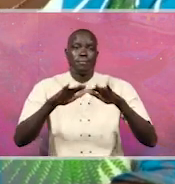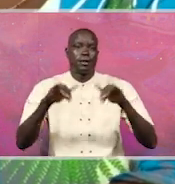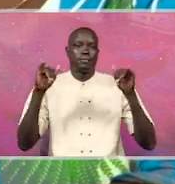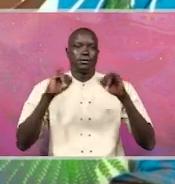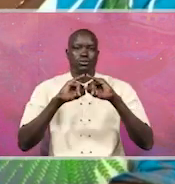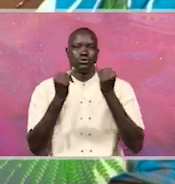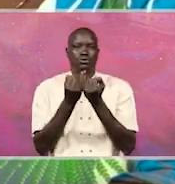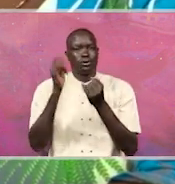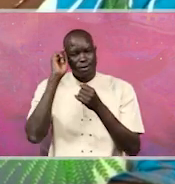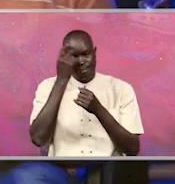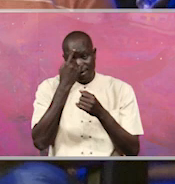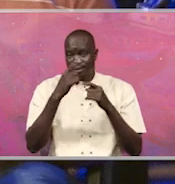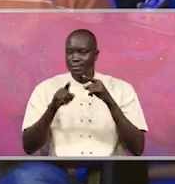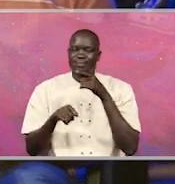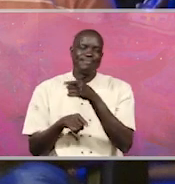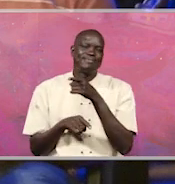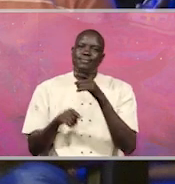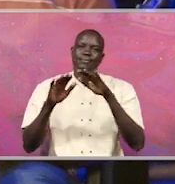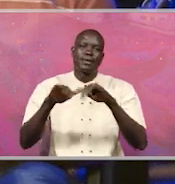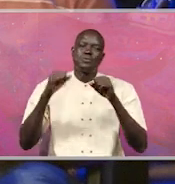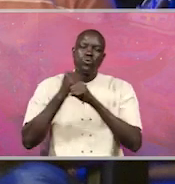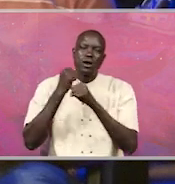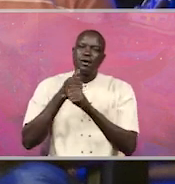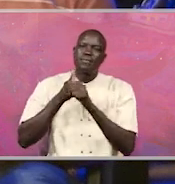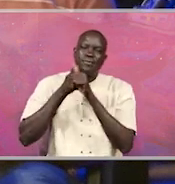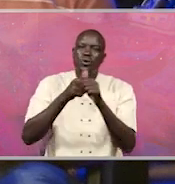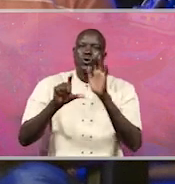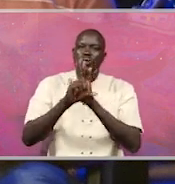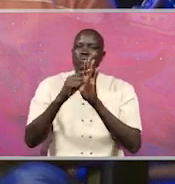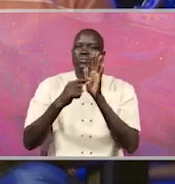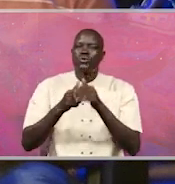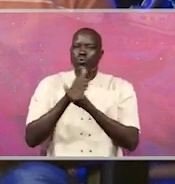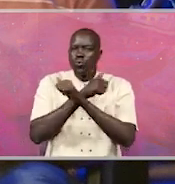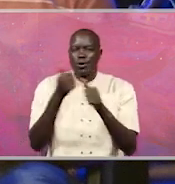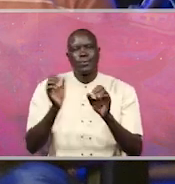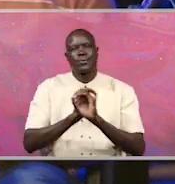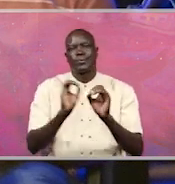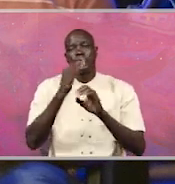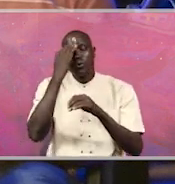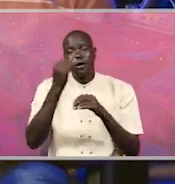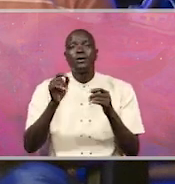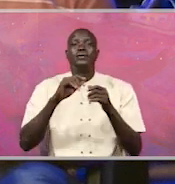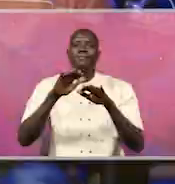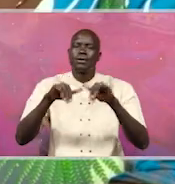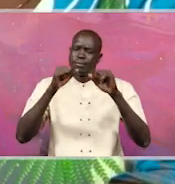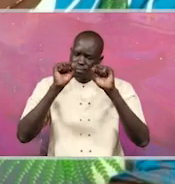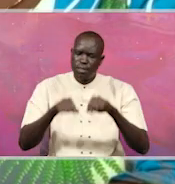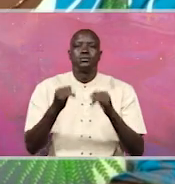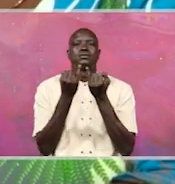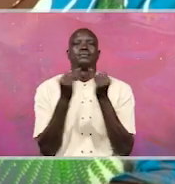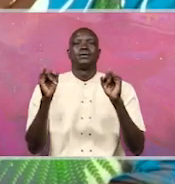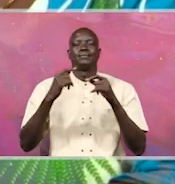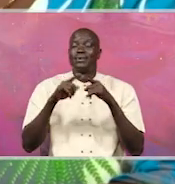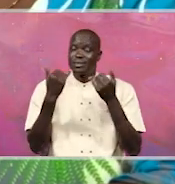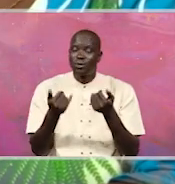an institution of government, but it doesn't operate the way it's supposed to operate. Because Parliament is supposed to be independent as an arm of government. But